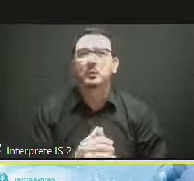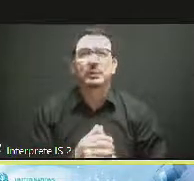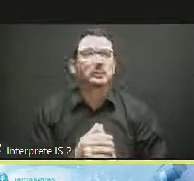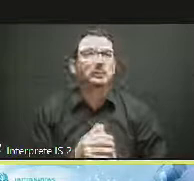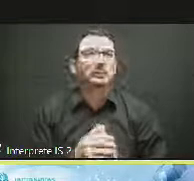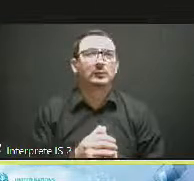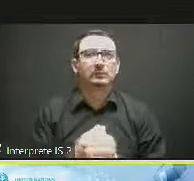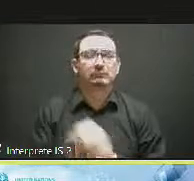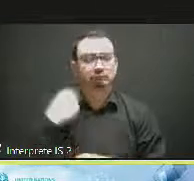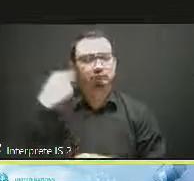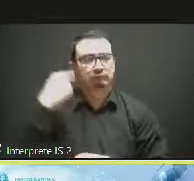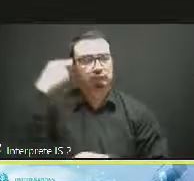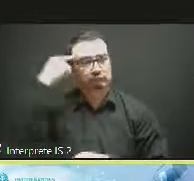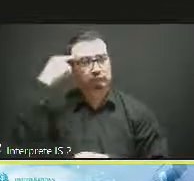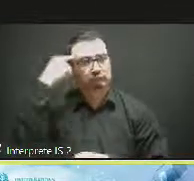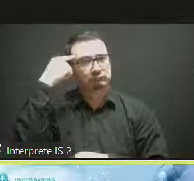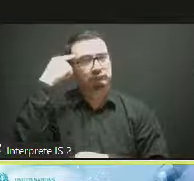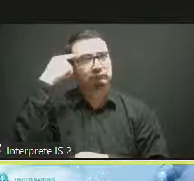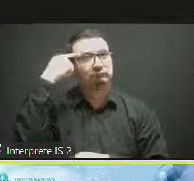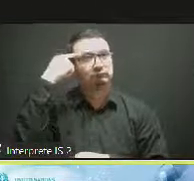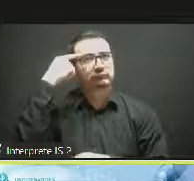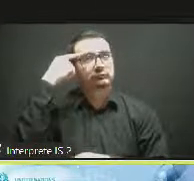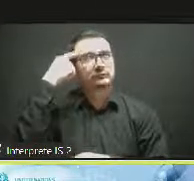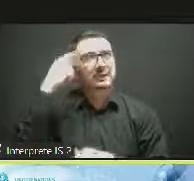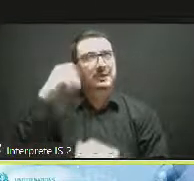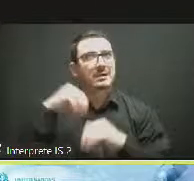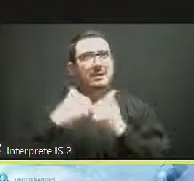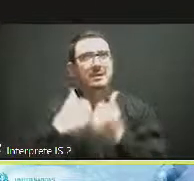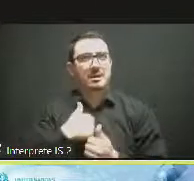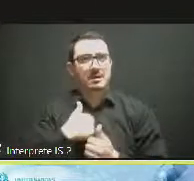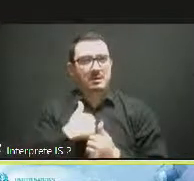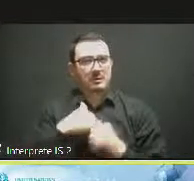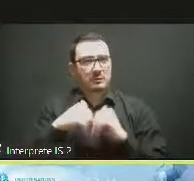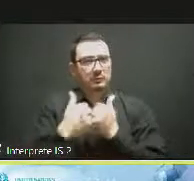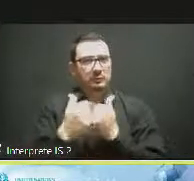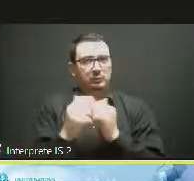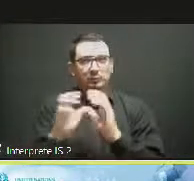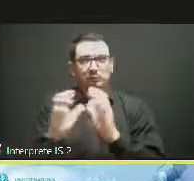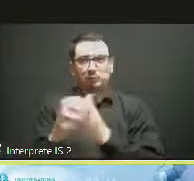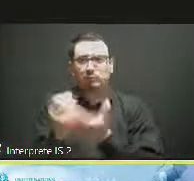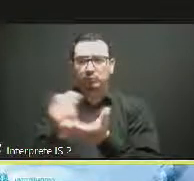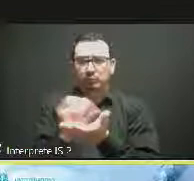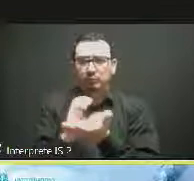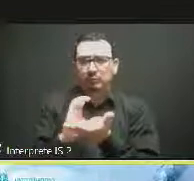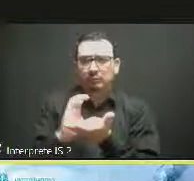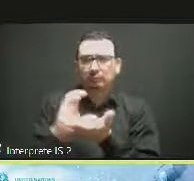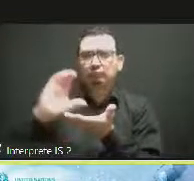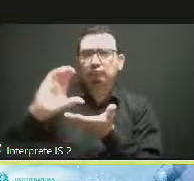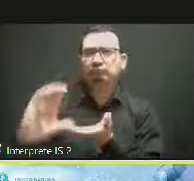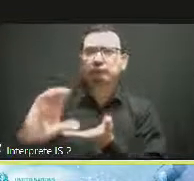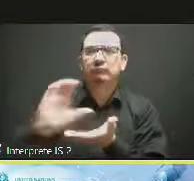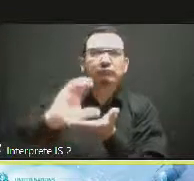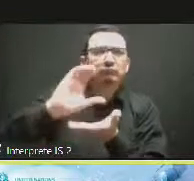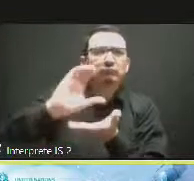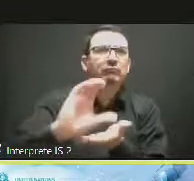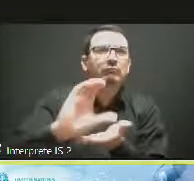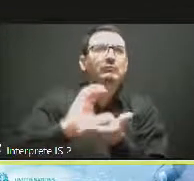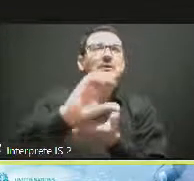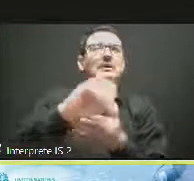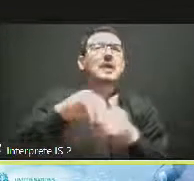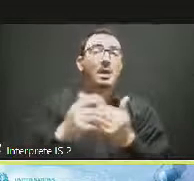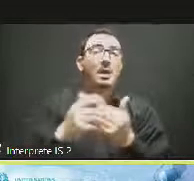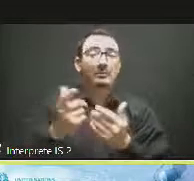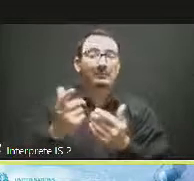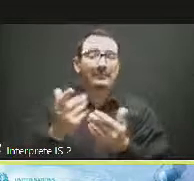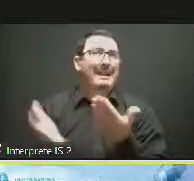revenues. This is also something that is challenging at the same time. For Africa, in